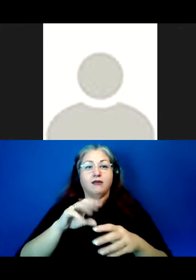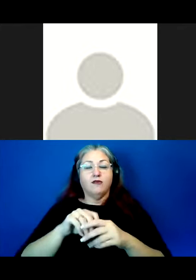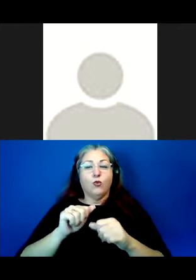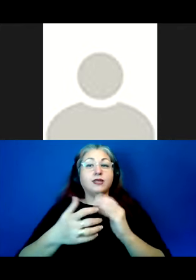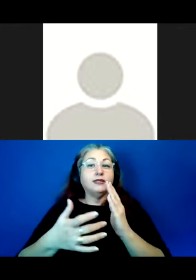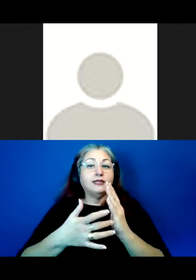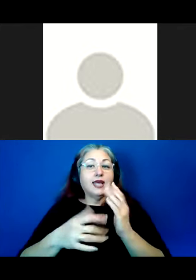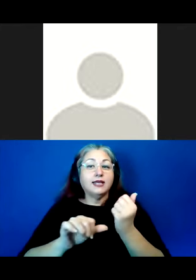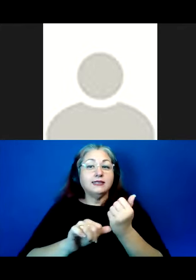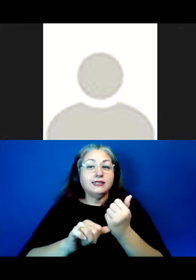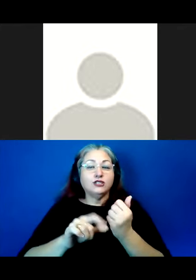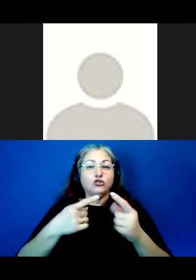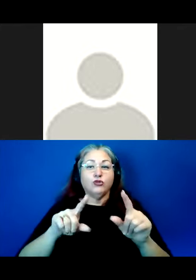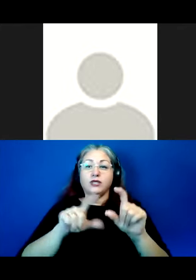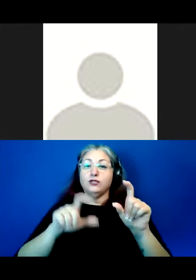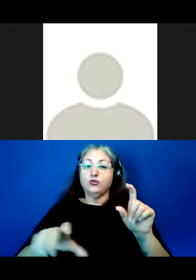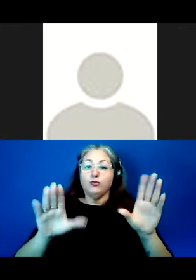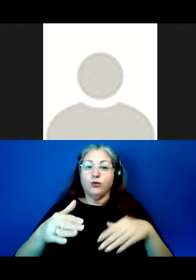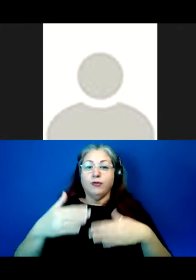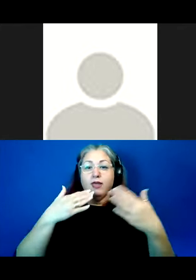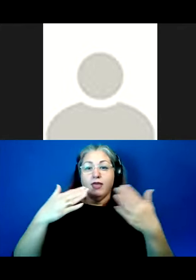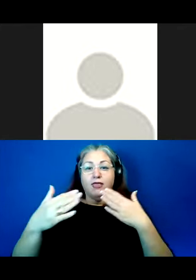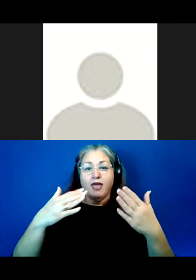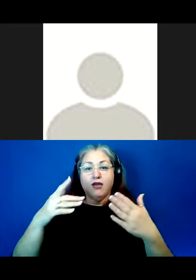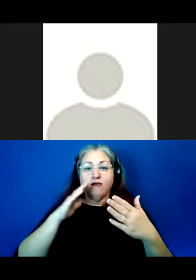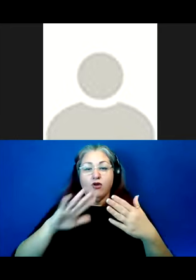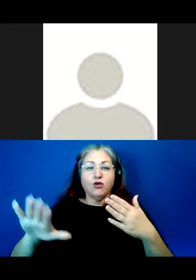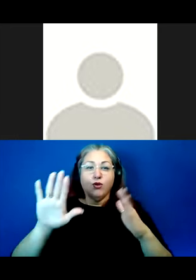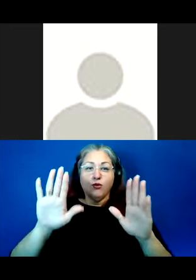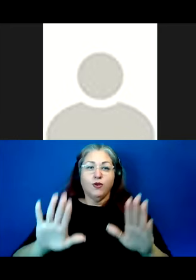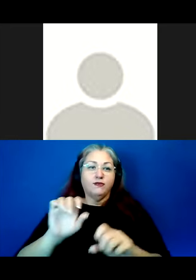assistants in our Zoom rooms. Thank you for your wonderful work.